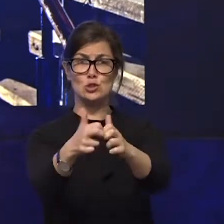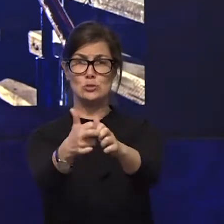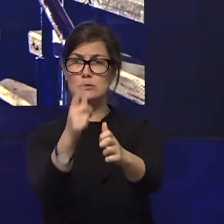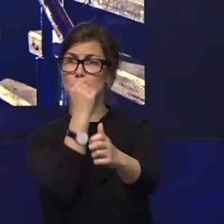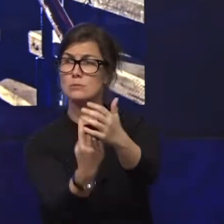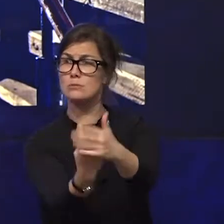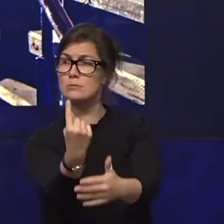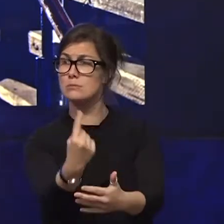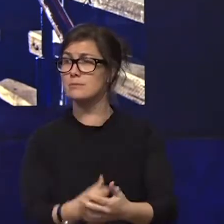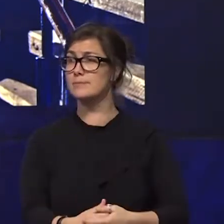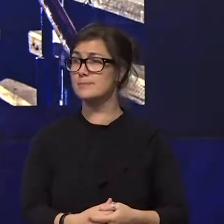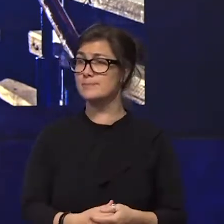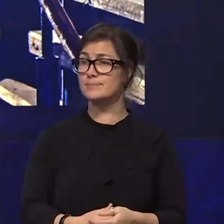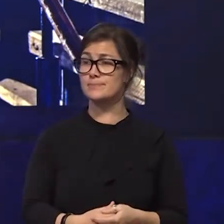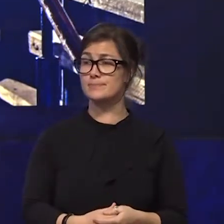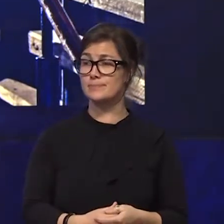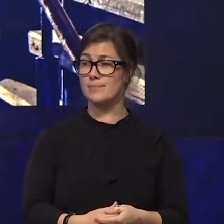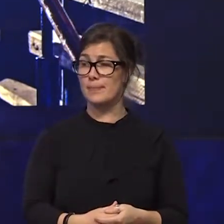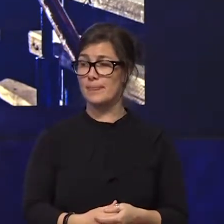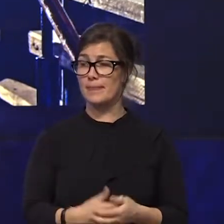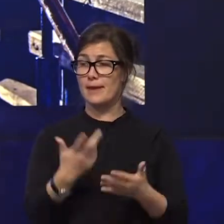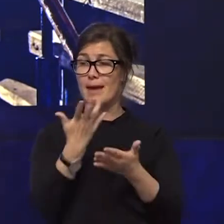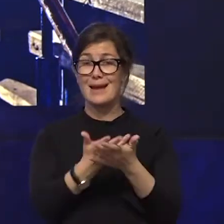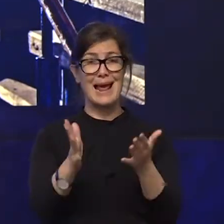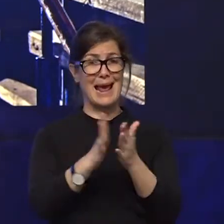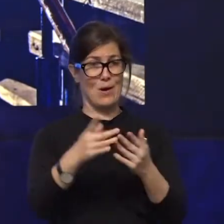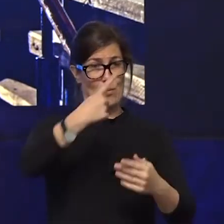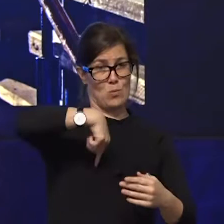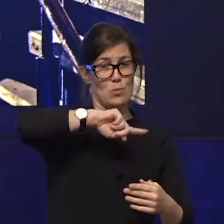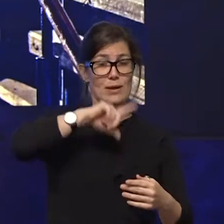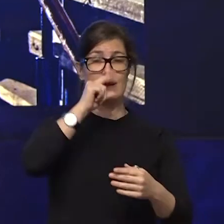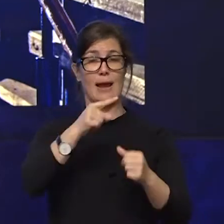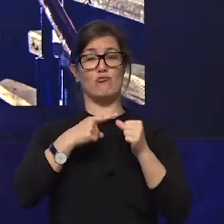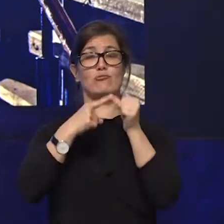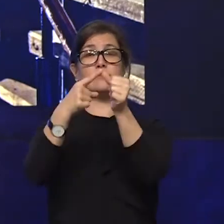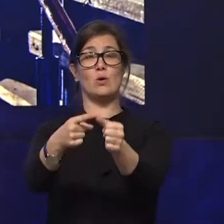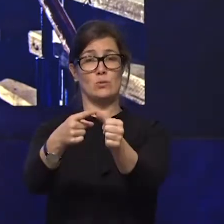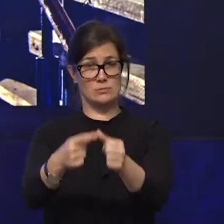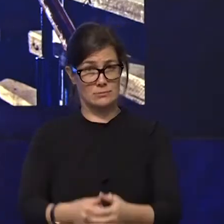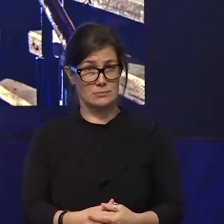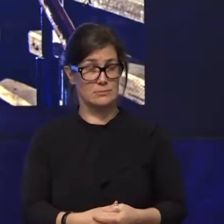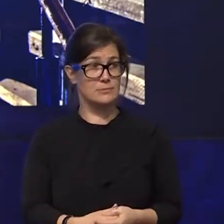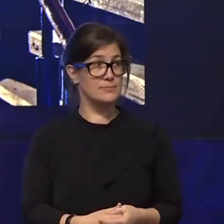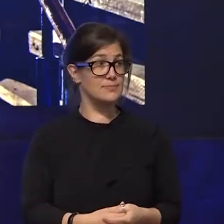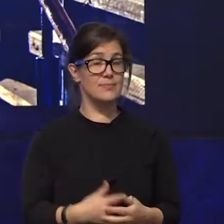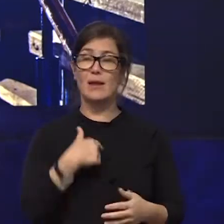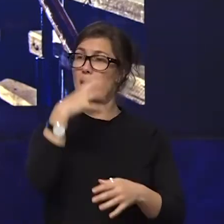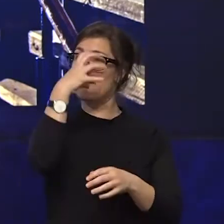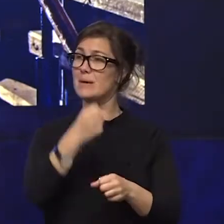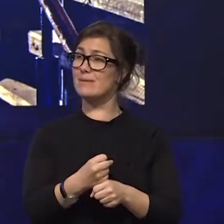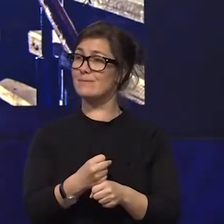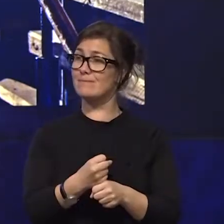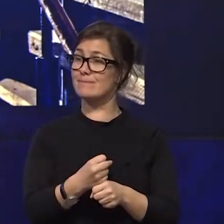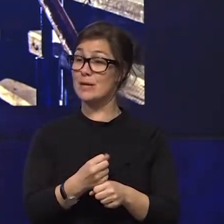for members of our community and how do we indeed respond and it's my firm belief that we cannot do that